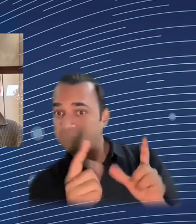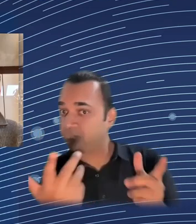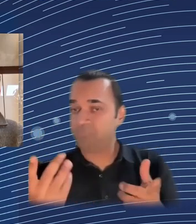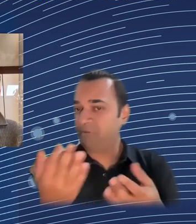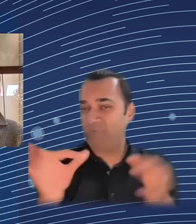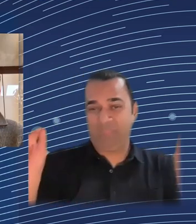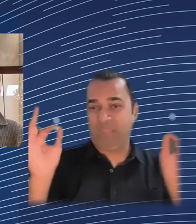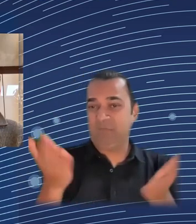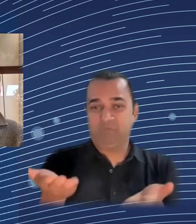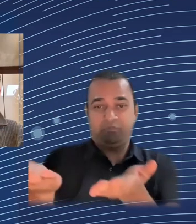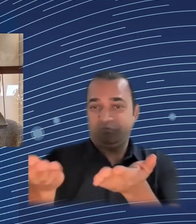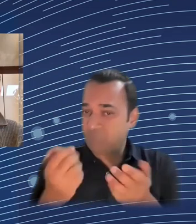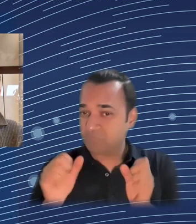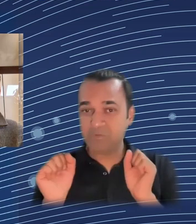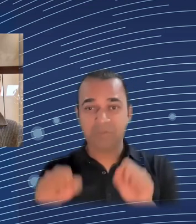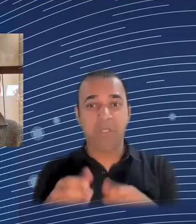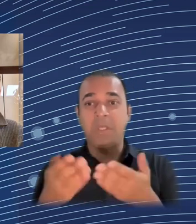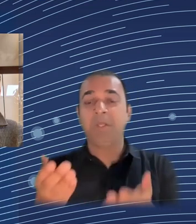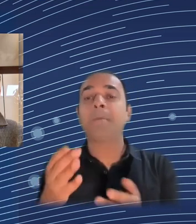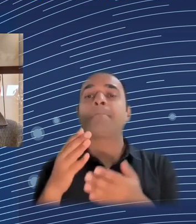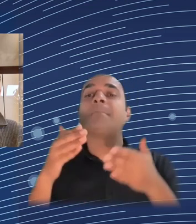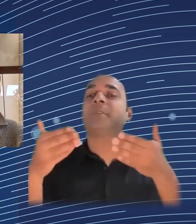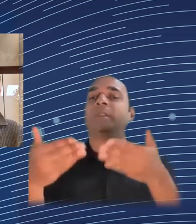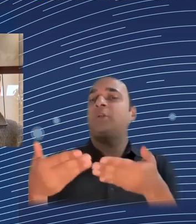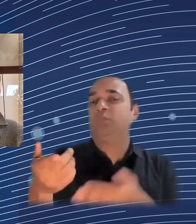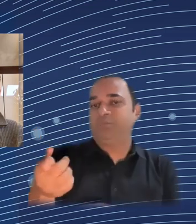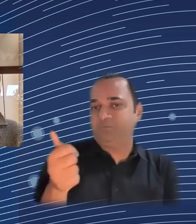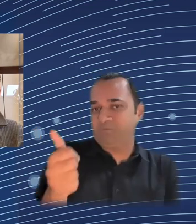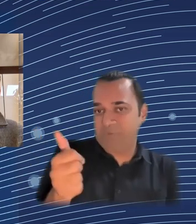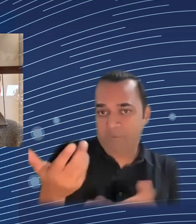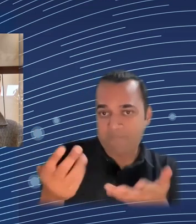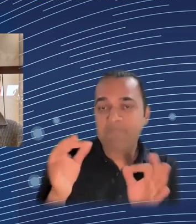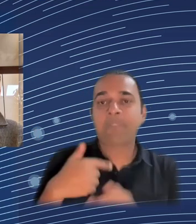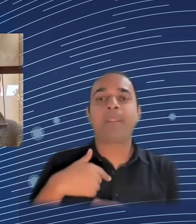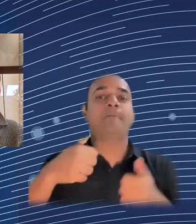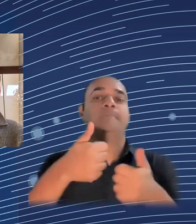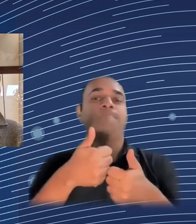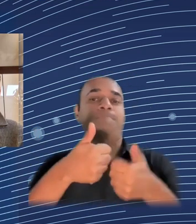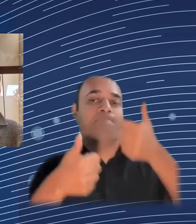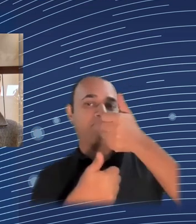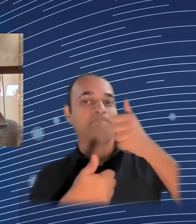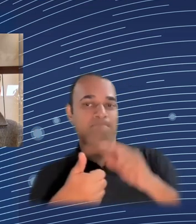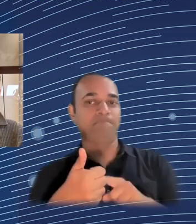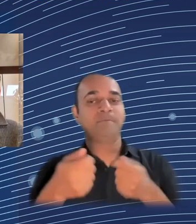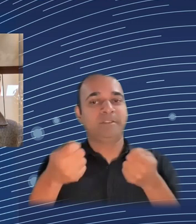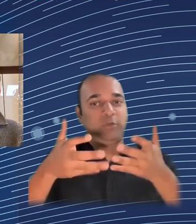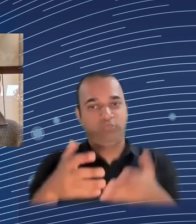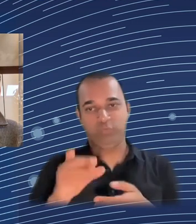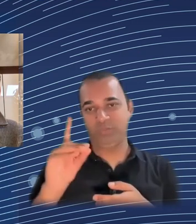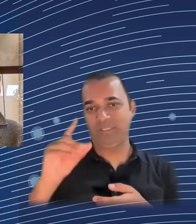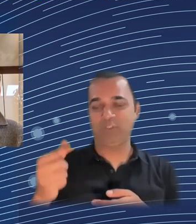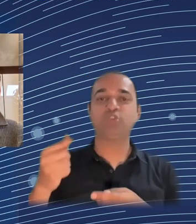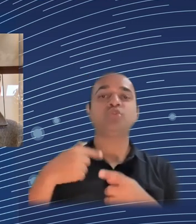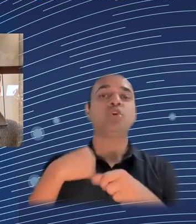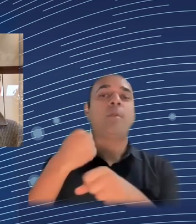idea of merging Horizon Europe with cohesion policy funding. I think you mentioned social